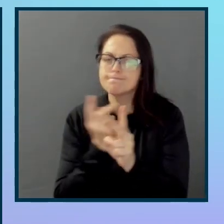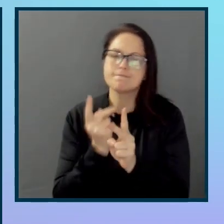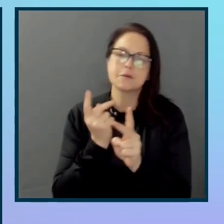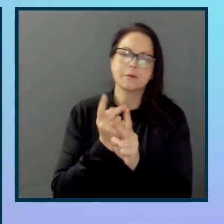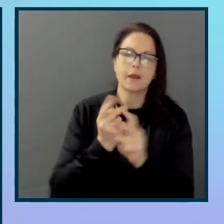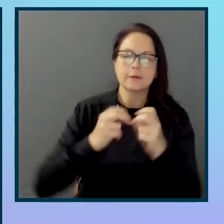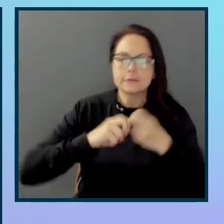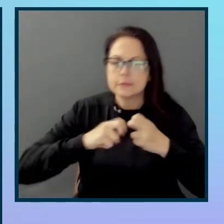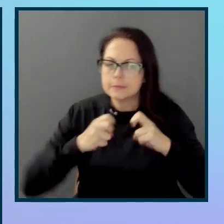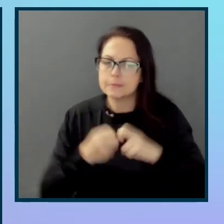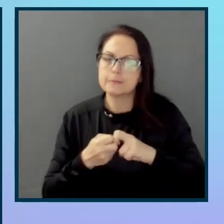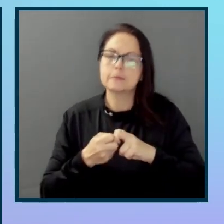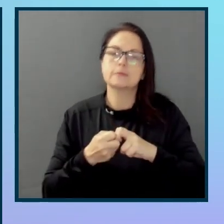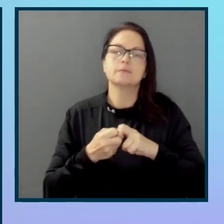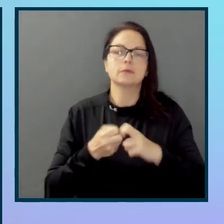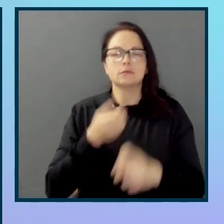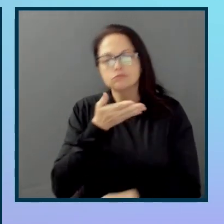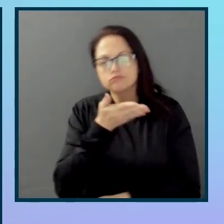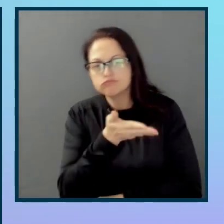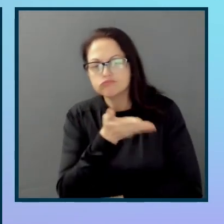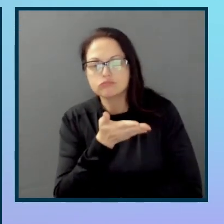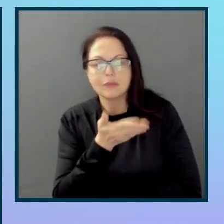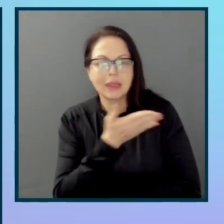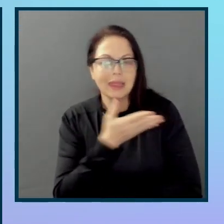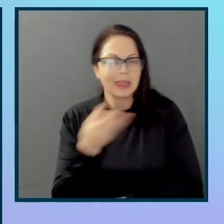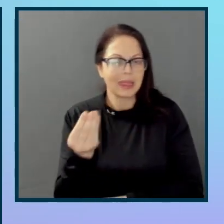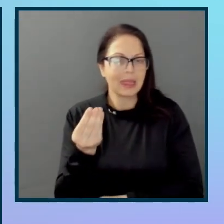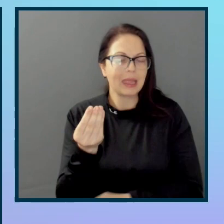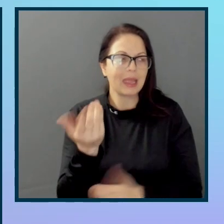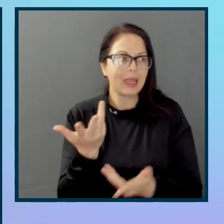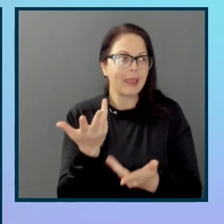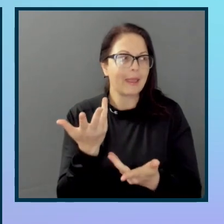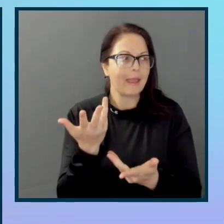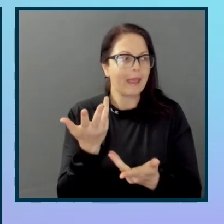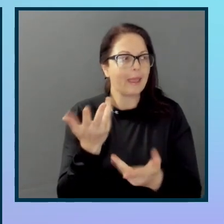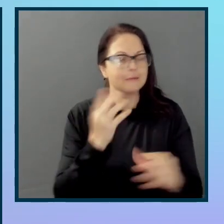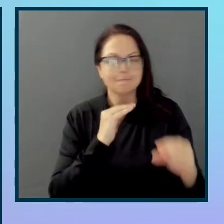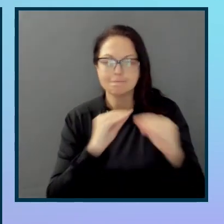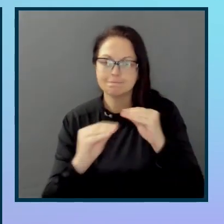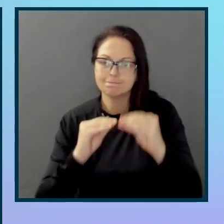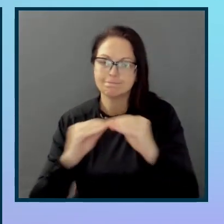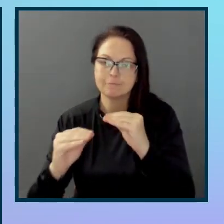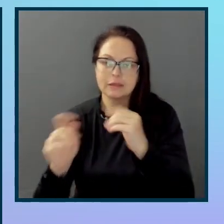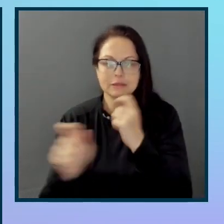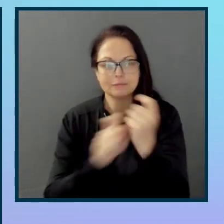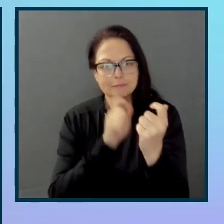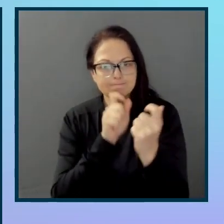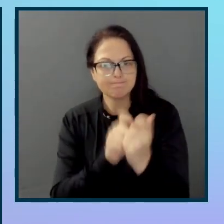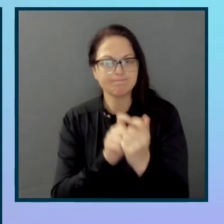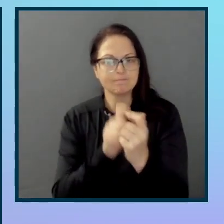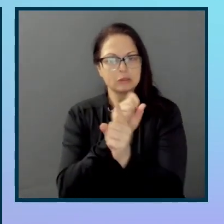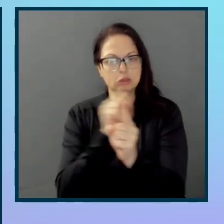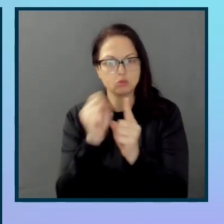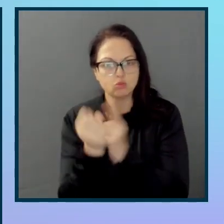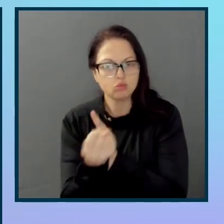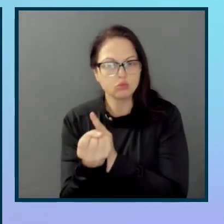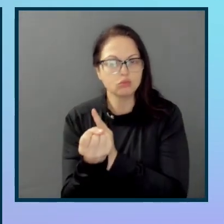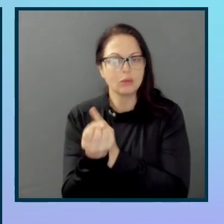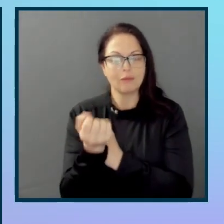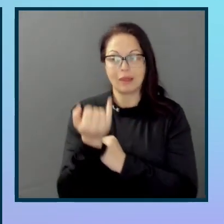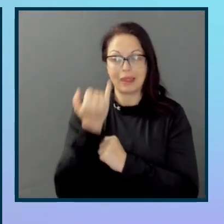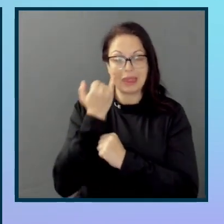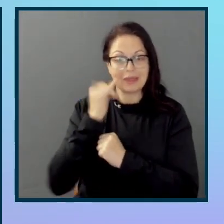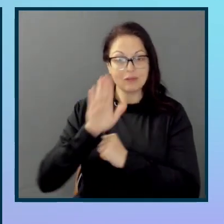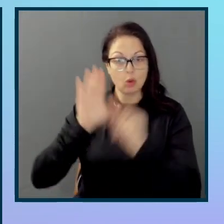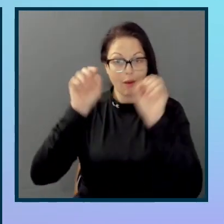remove the sort of specifics of the situation, if you're able to ask the questions